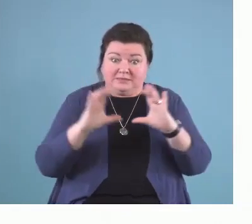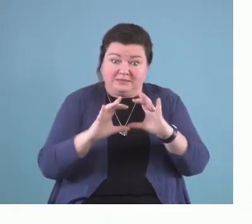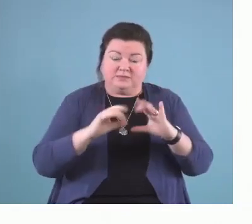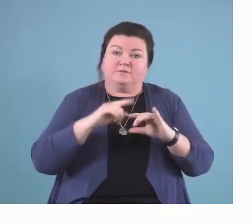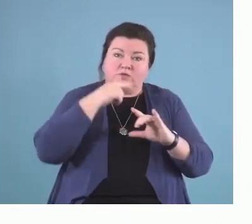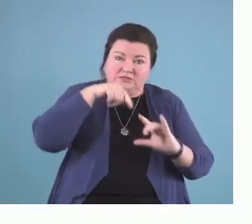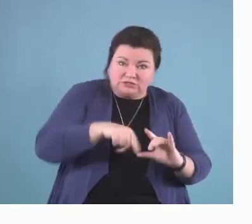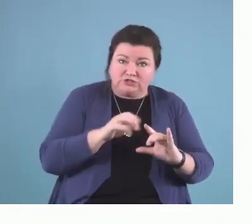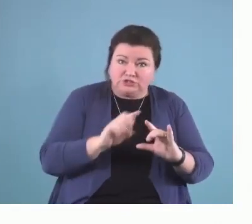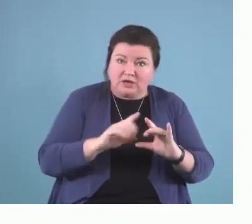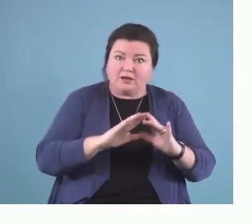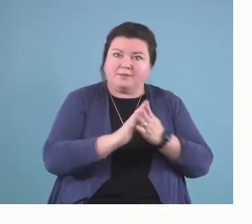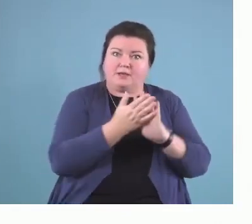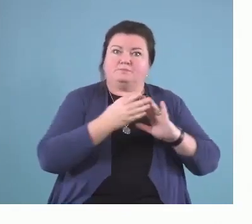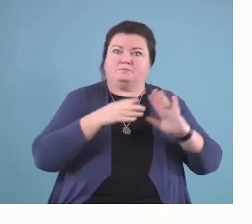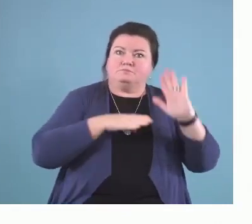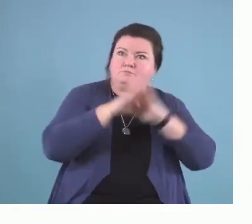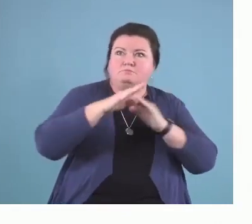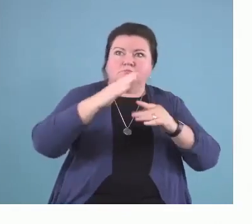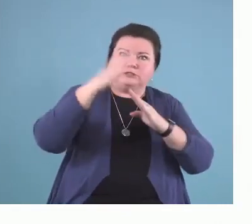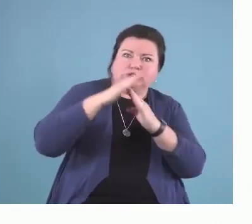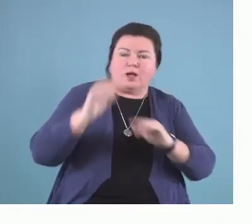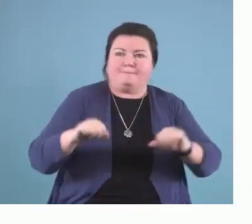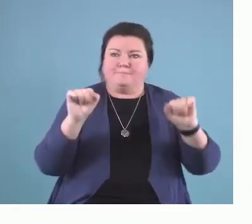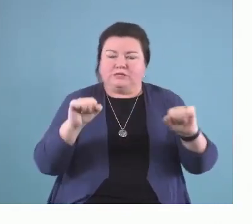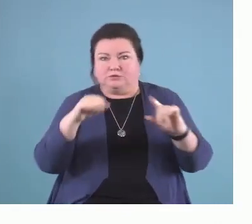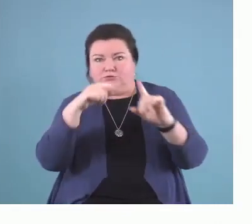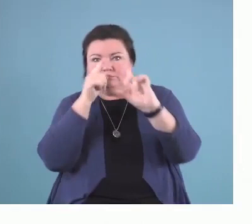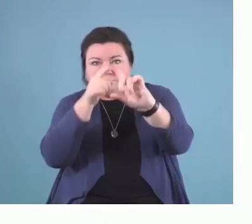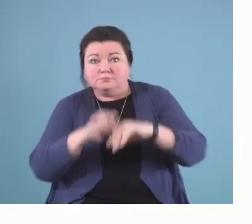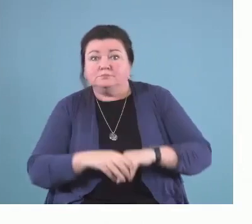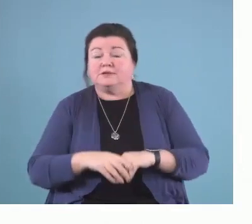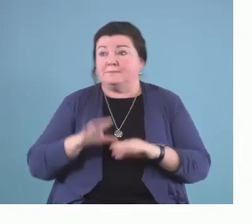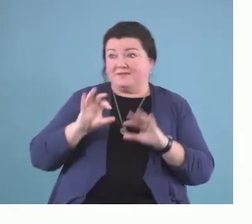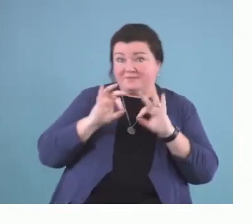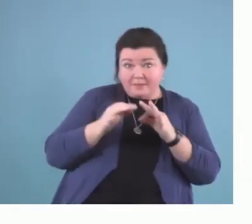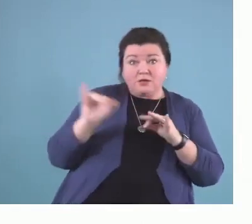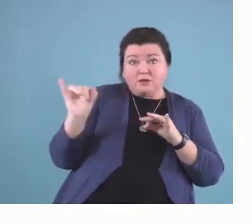their optimum potential, and this family is going to develop to their optimum potential as well.